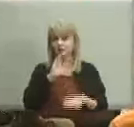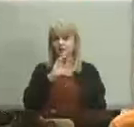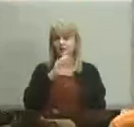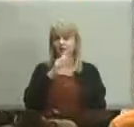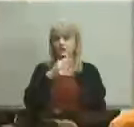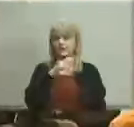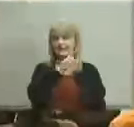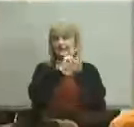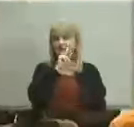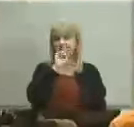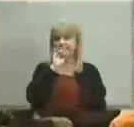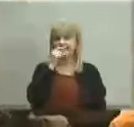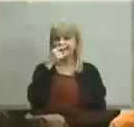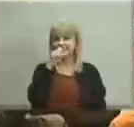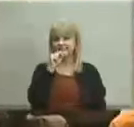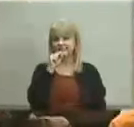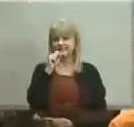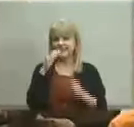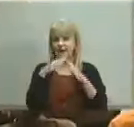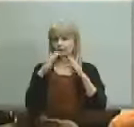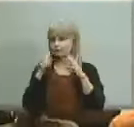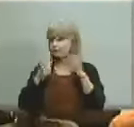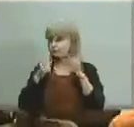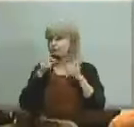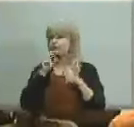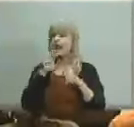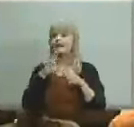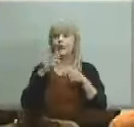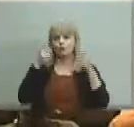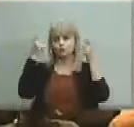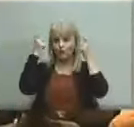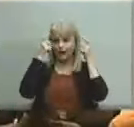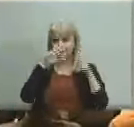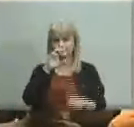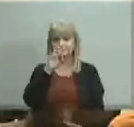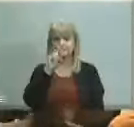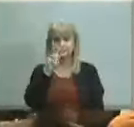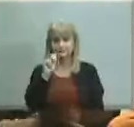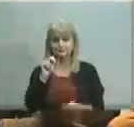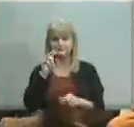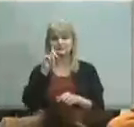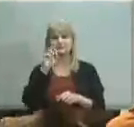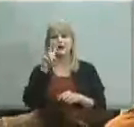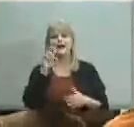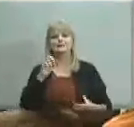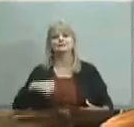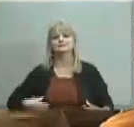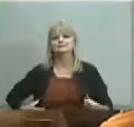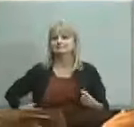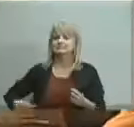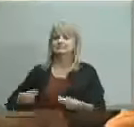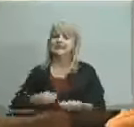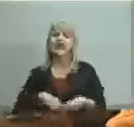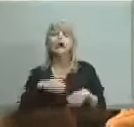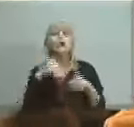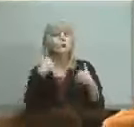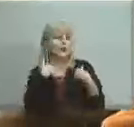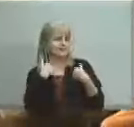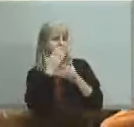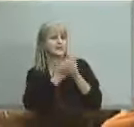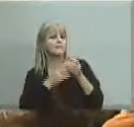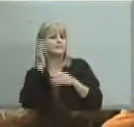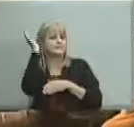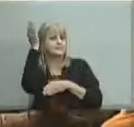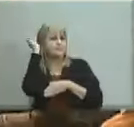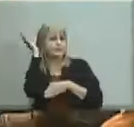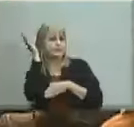Drive dr. Hargans I'm sorry speakers I'm sorry there are yes there are there are speakers on that excuse me